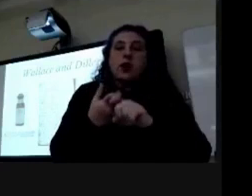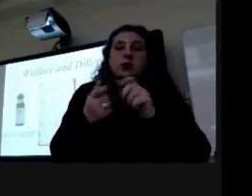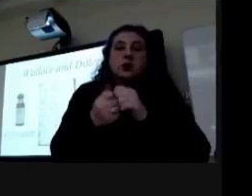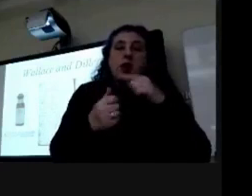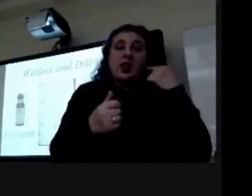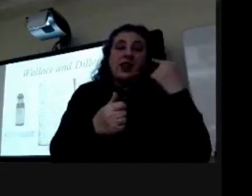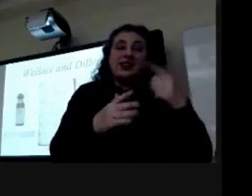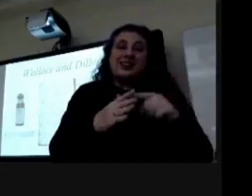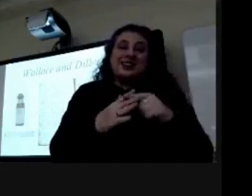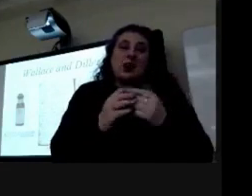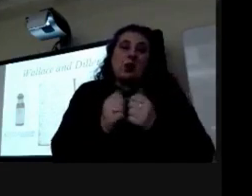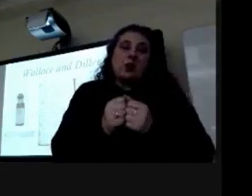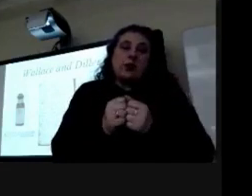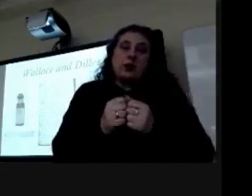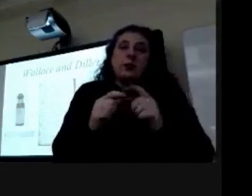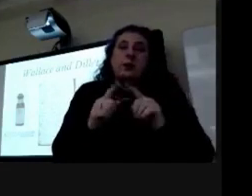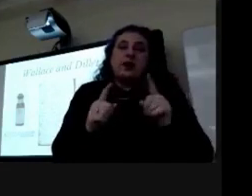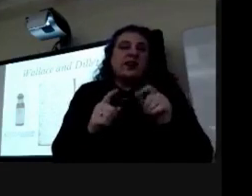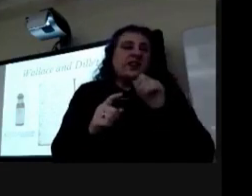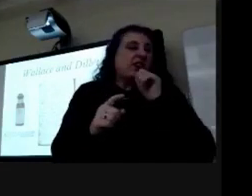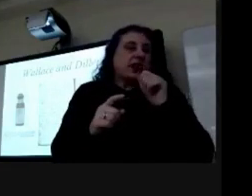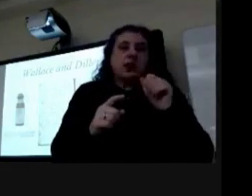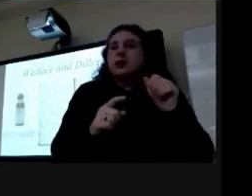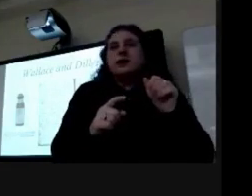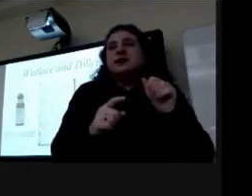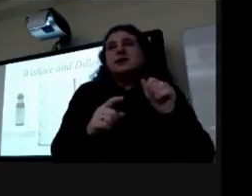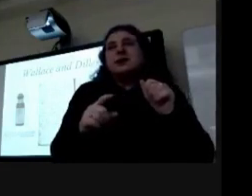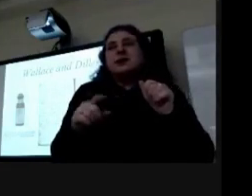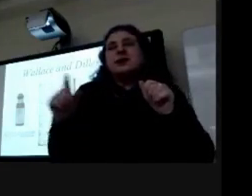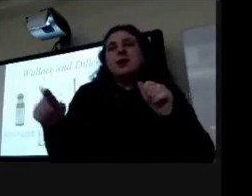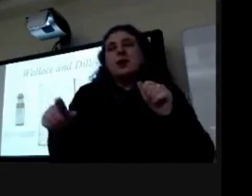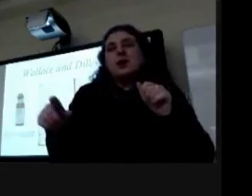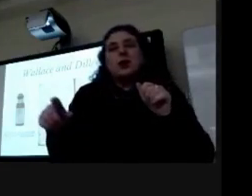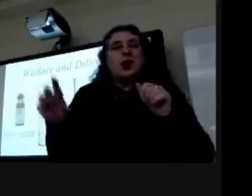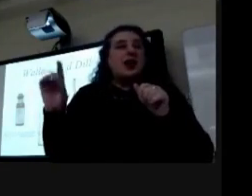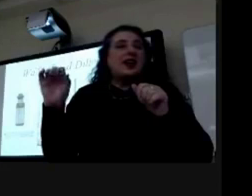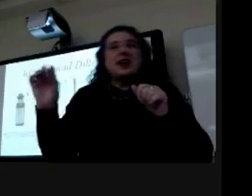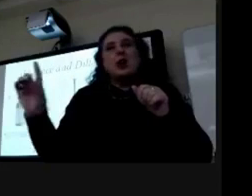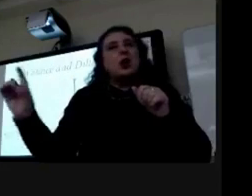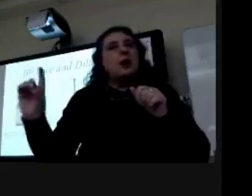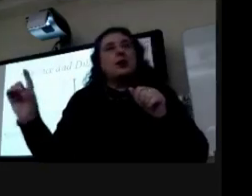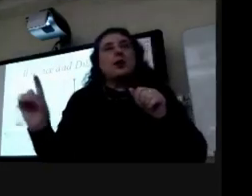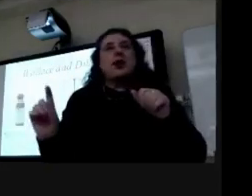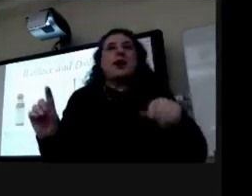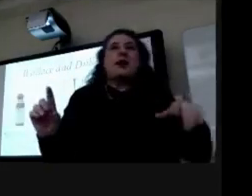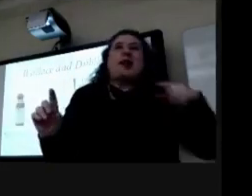unfortunately he was a democrat and lincoln was republican worthy